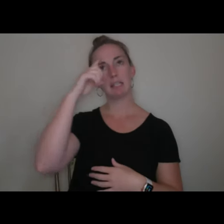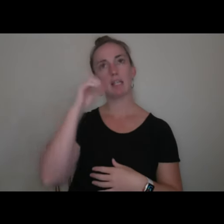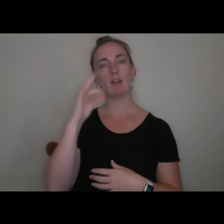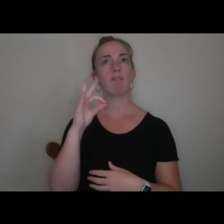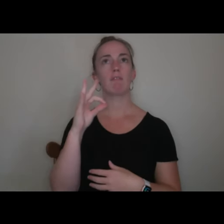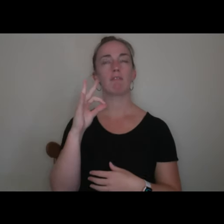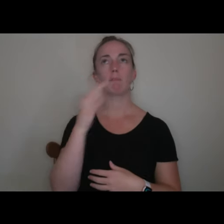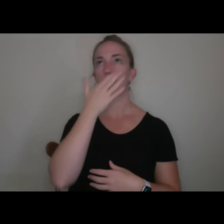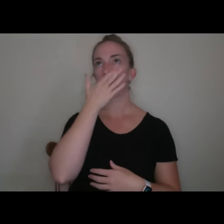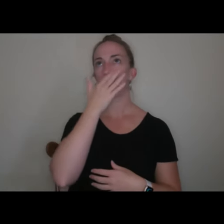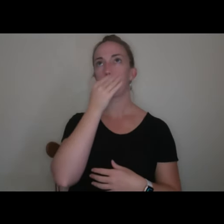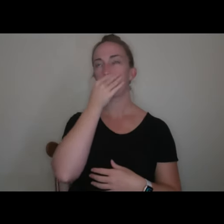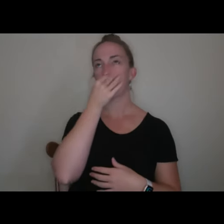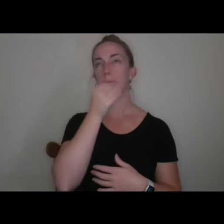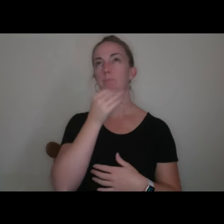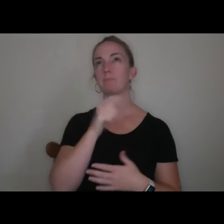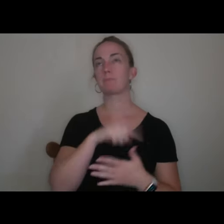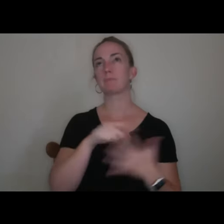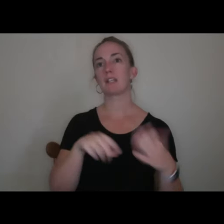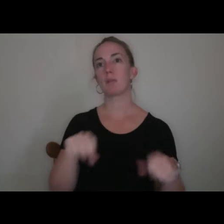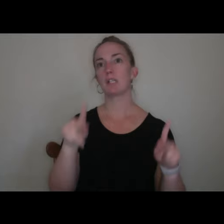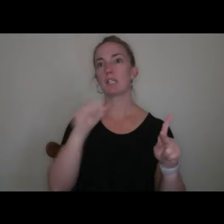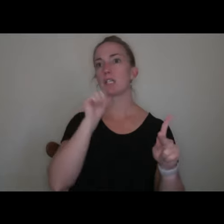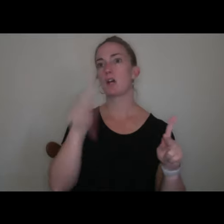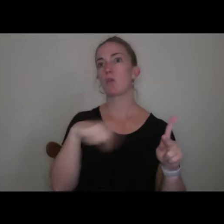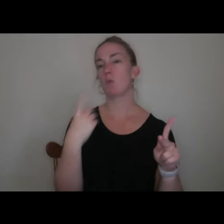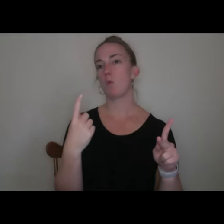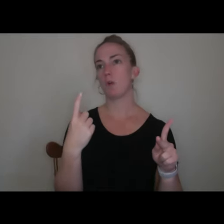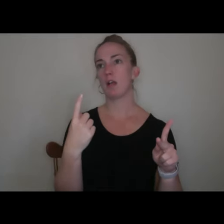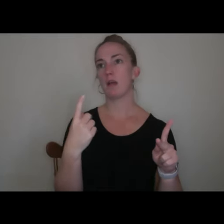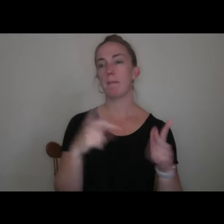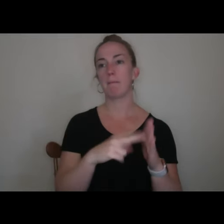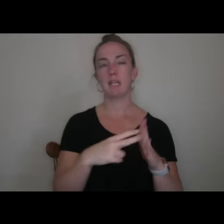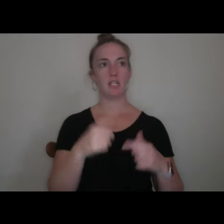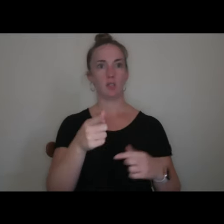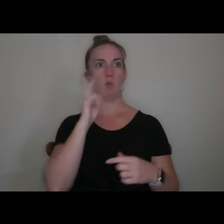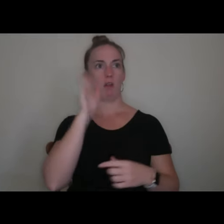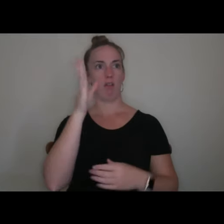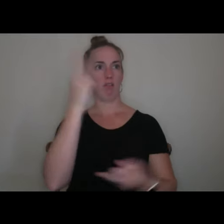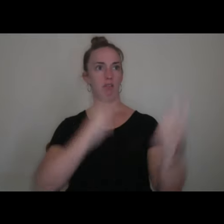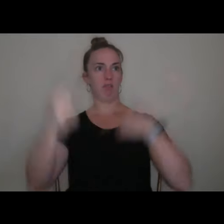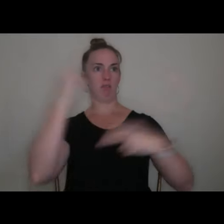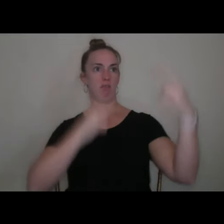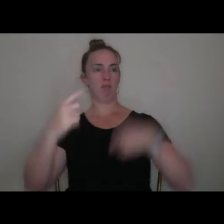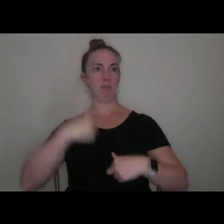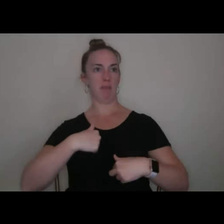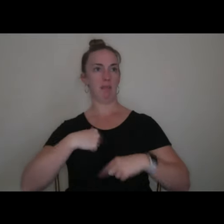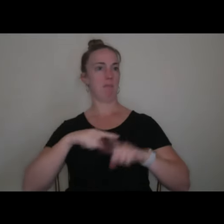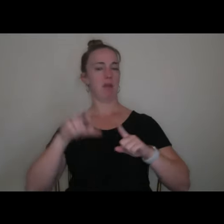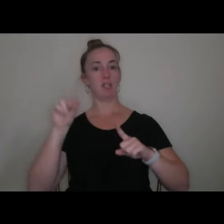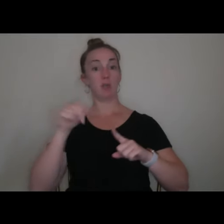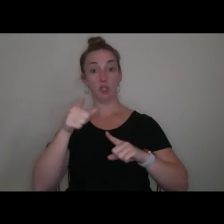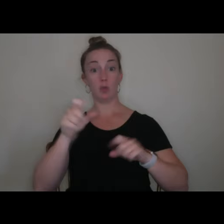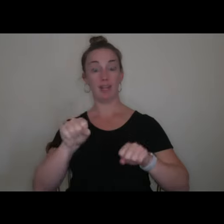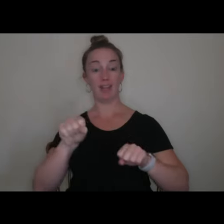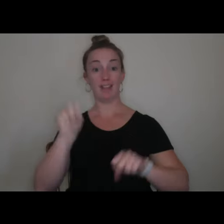opportunities where you are going to be evaluated, but as chances for you to evaluate